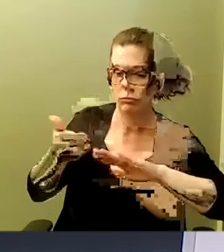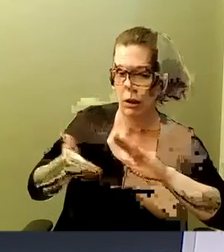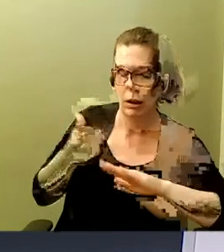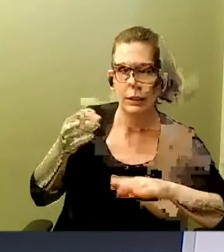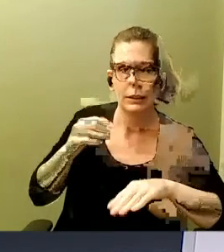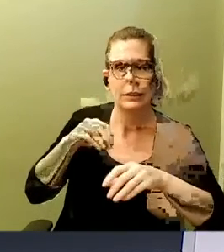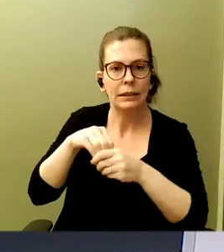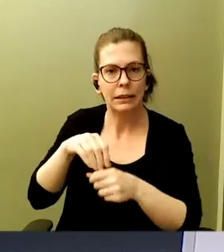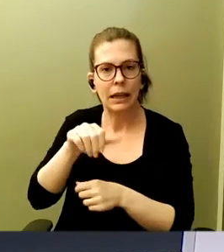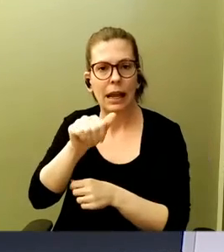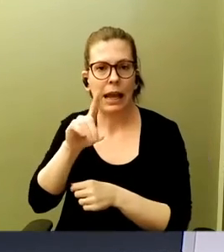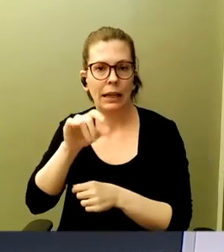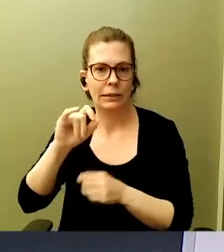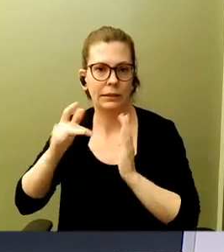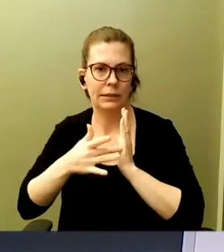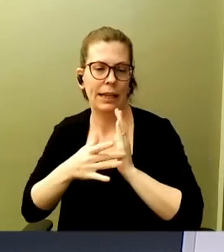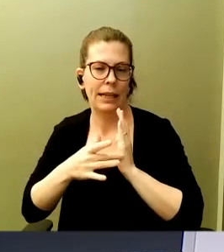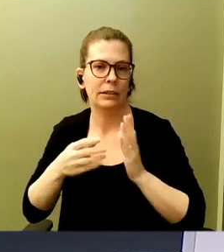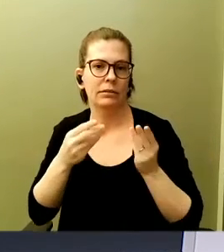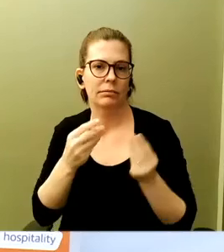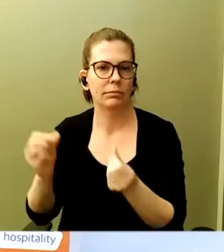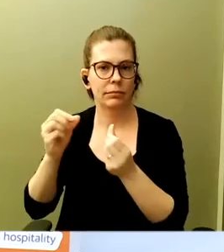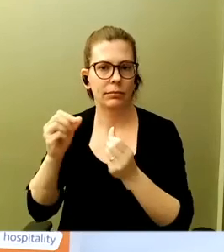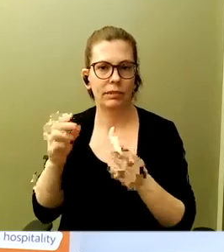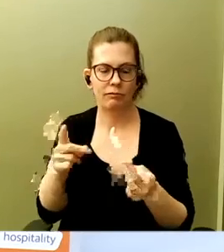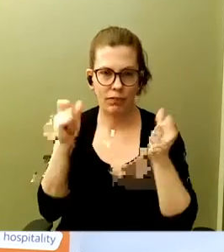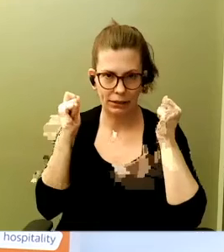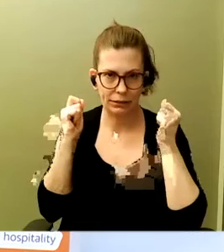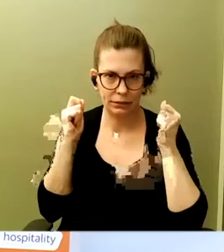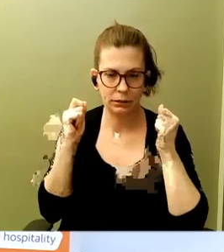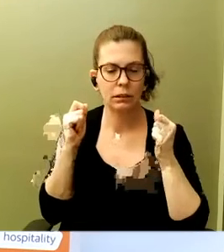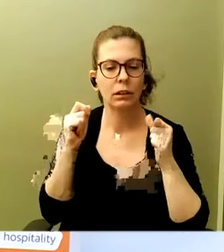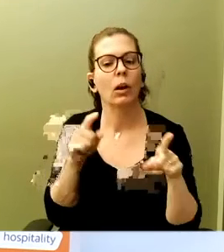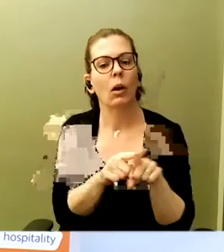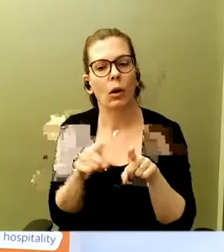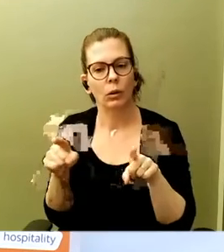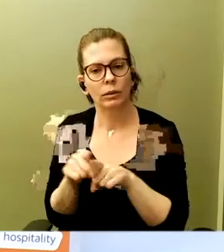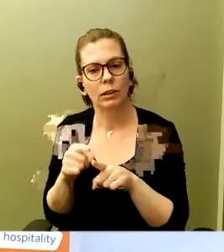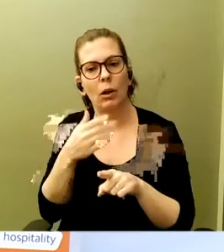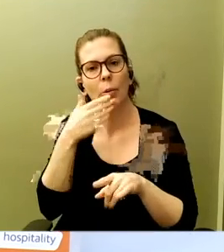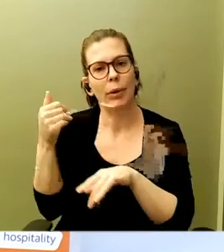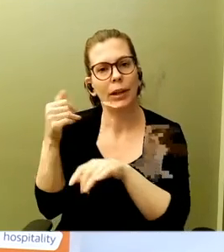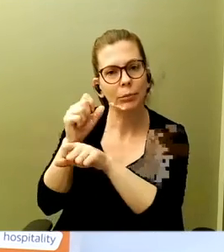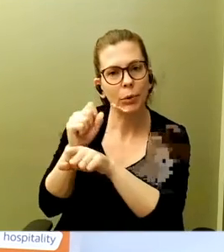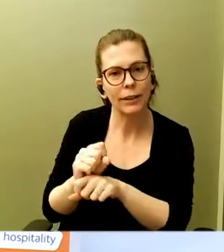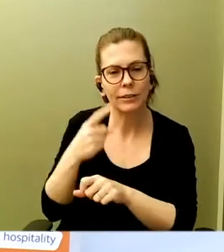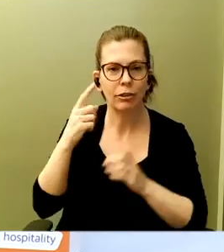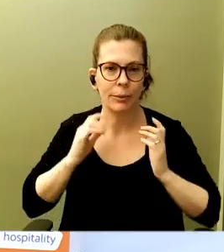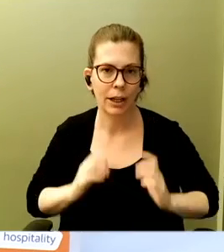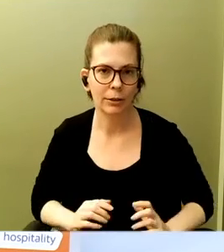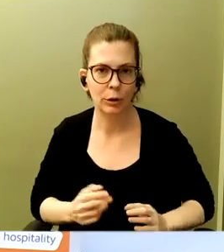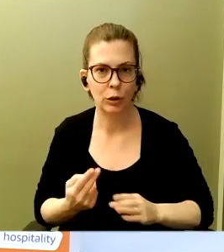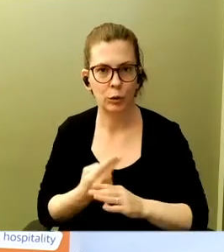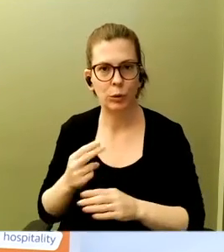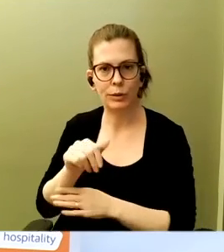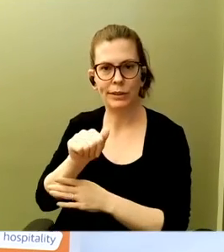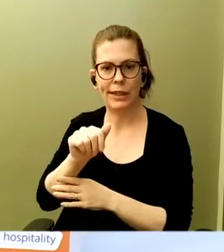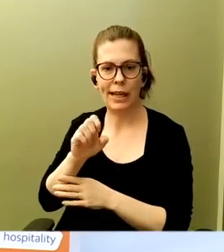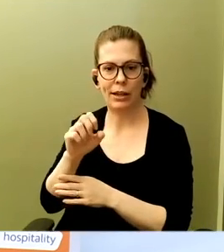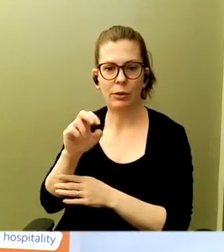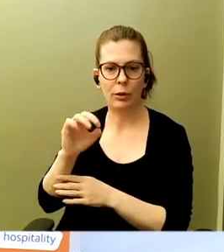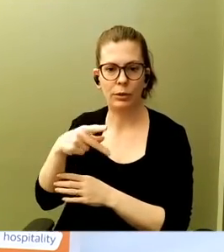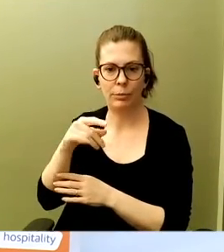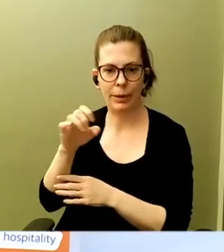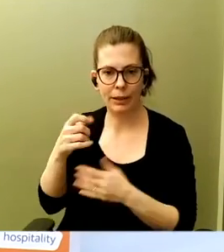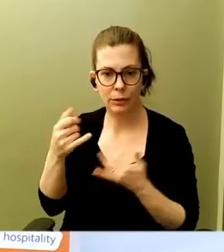configuration fast. And there's also kind of best practices from customers that use Aerospy today that